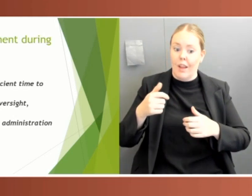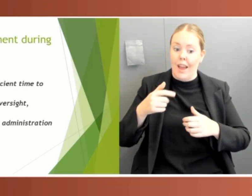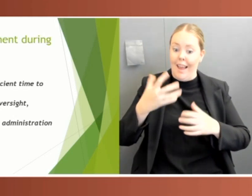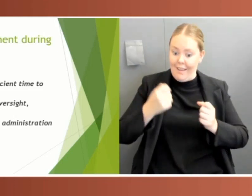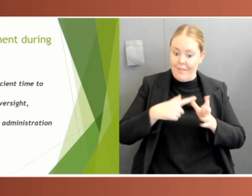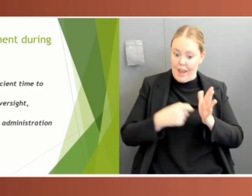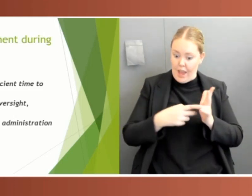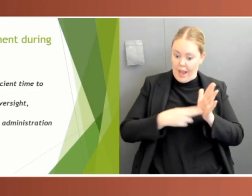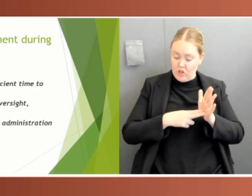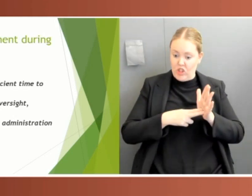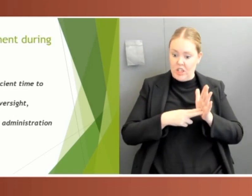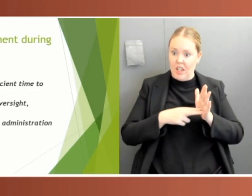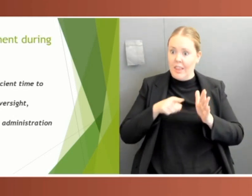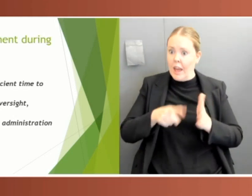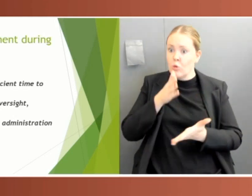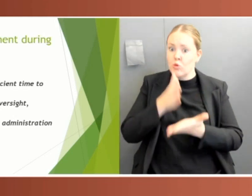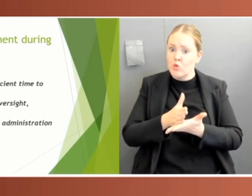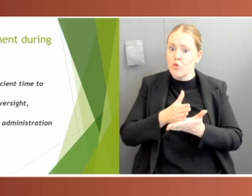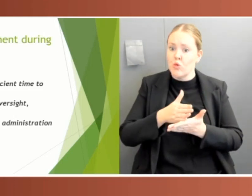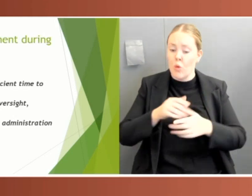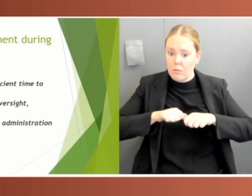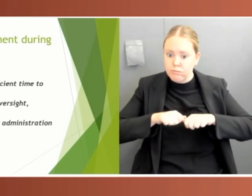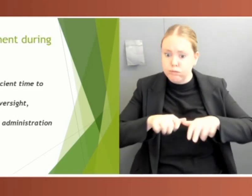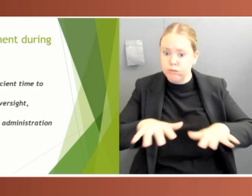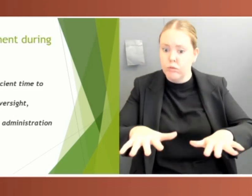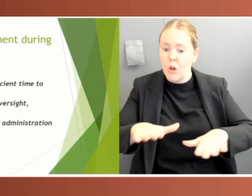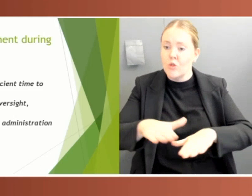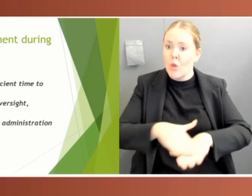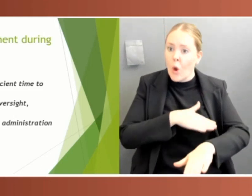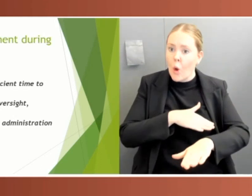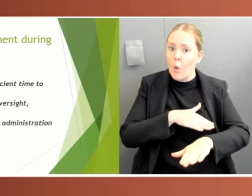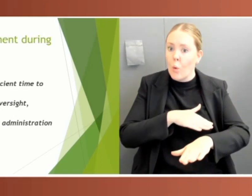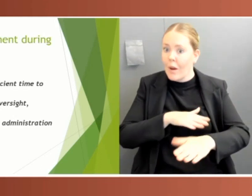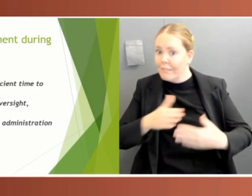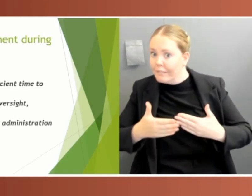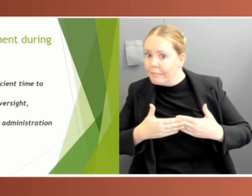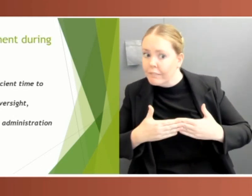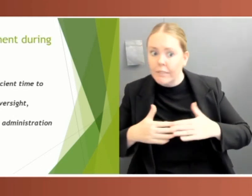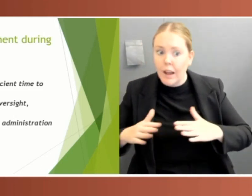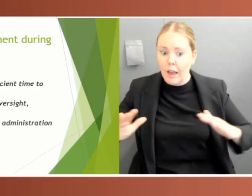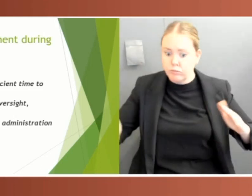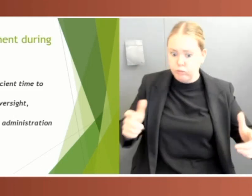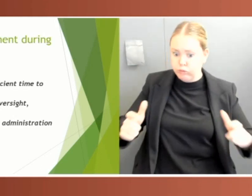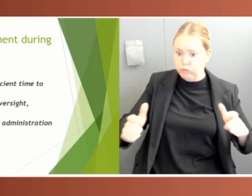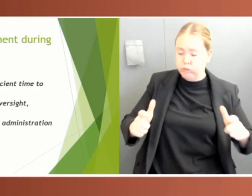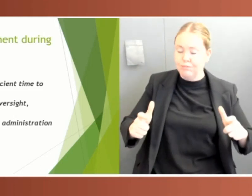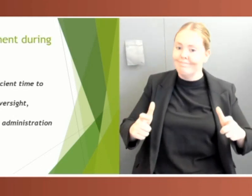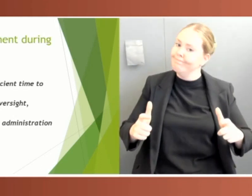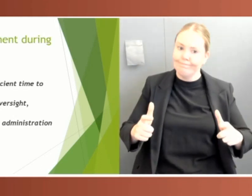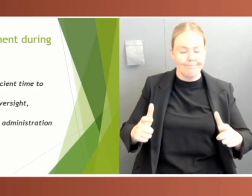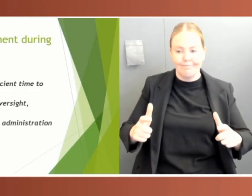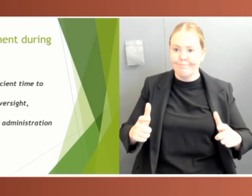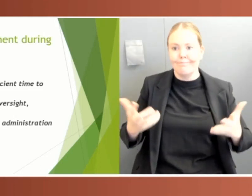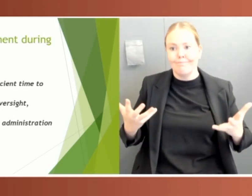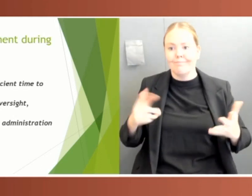has yet to examine these, that a royal commission or other process may well yet be announced. And indeed, the Albanese government has indicated a willingness to